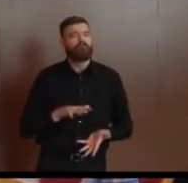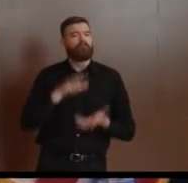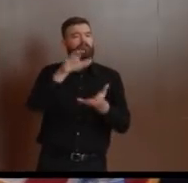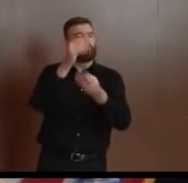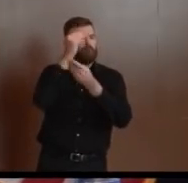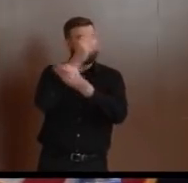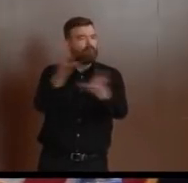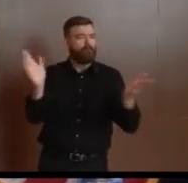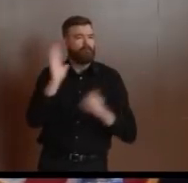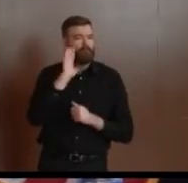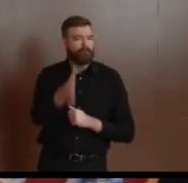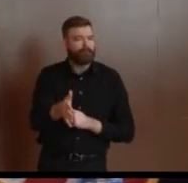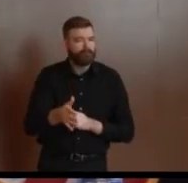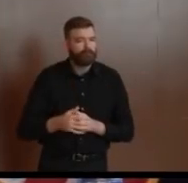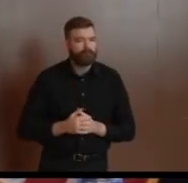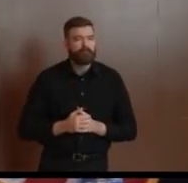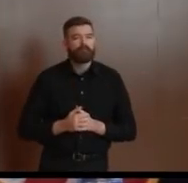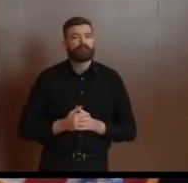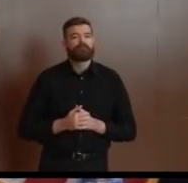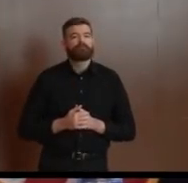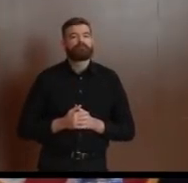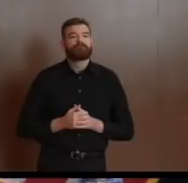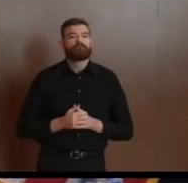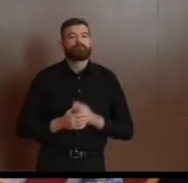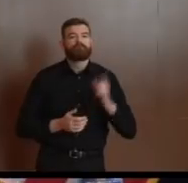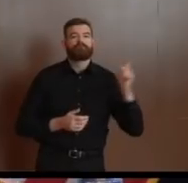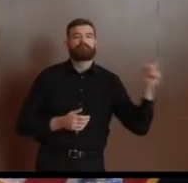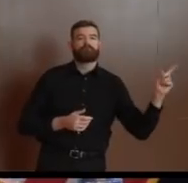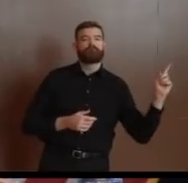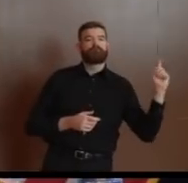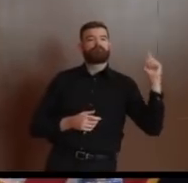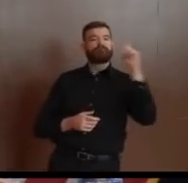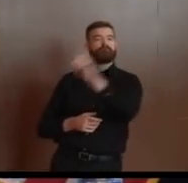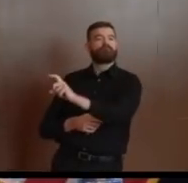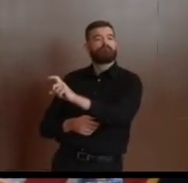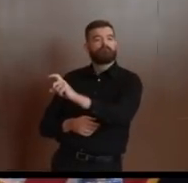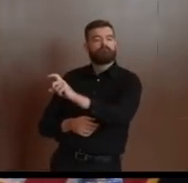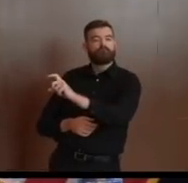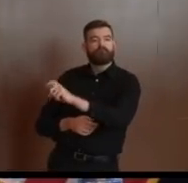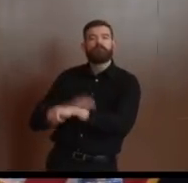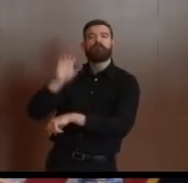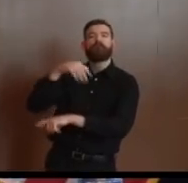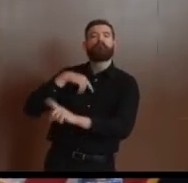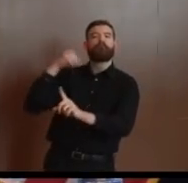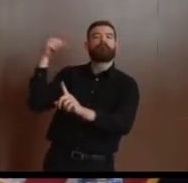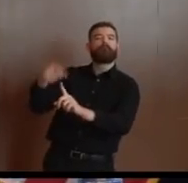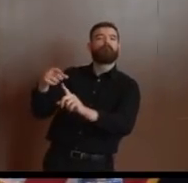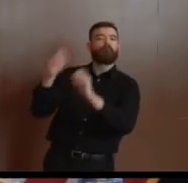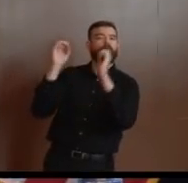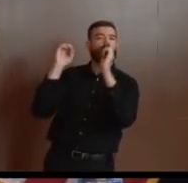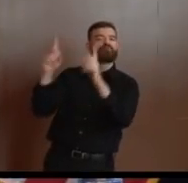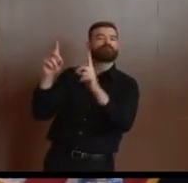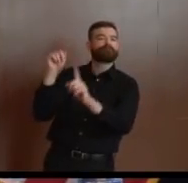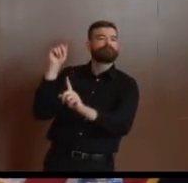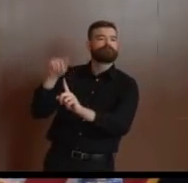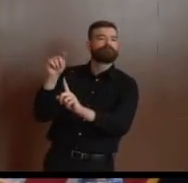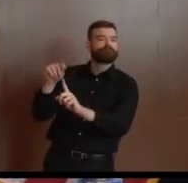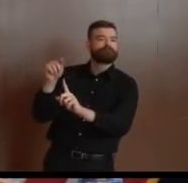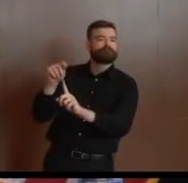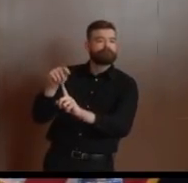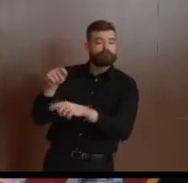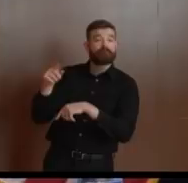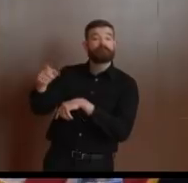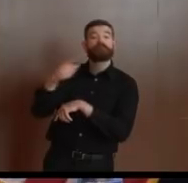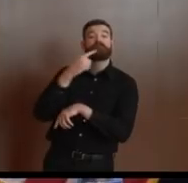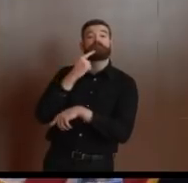that. I'm shocked. I know. You're surprised. You said that schools would likely at this point be closed for an extended period. Are we talking